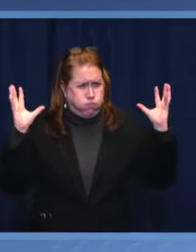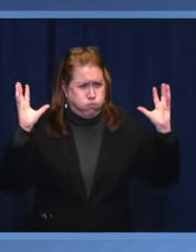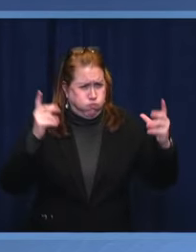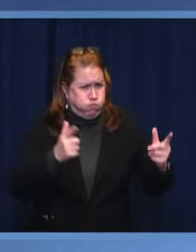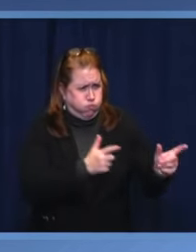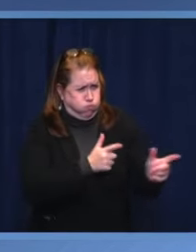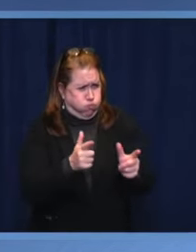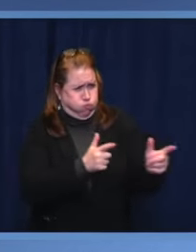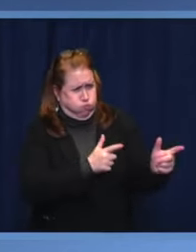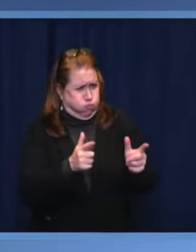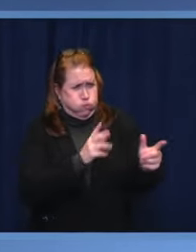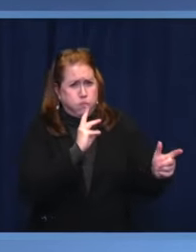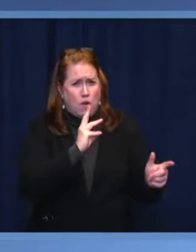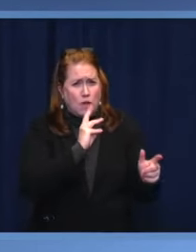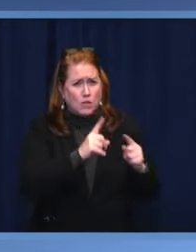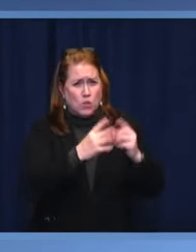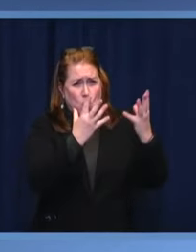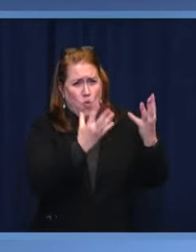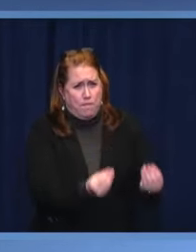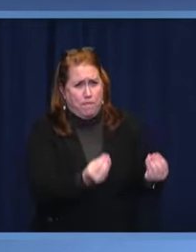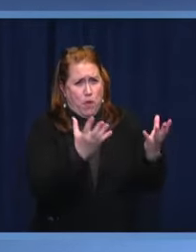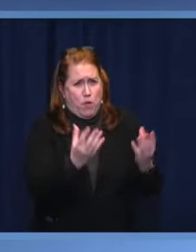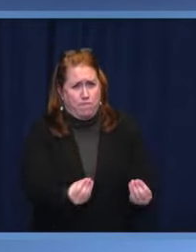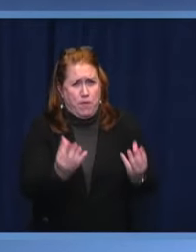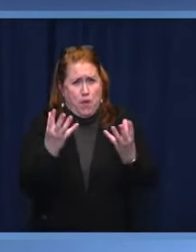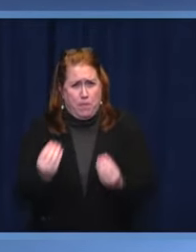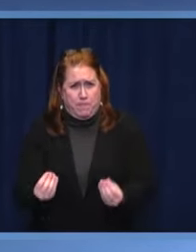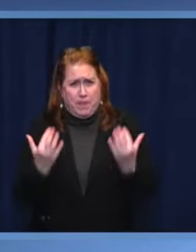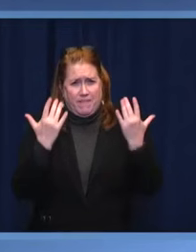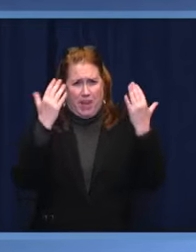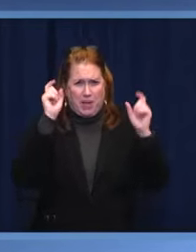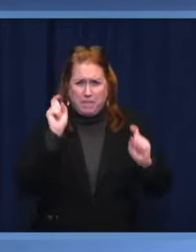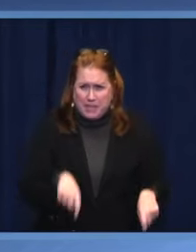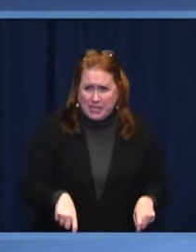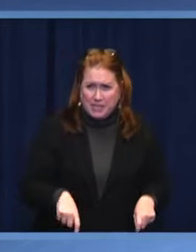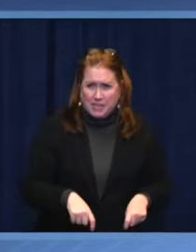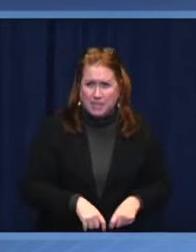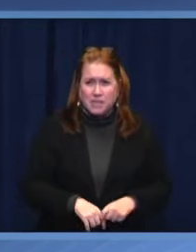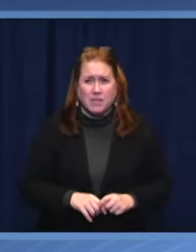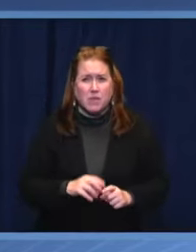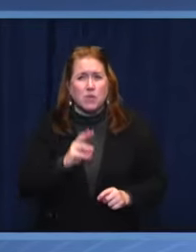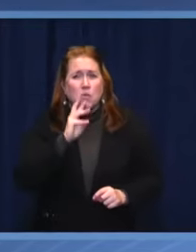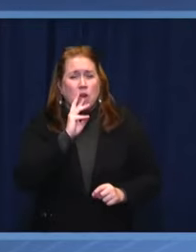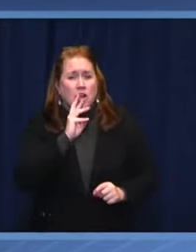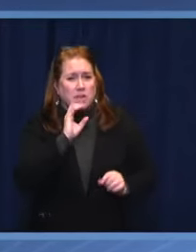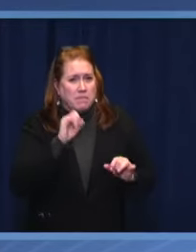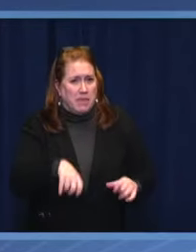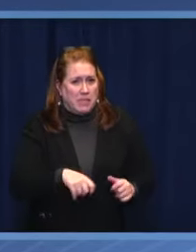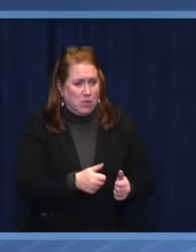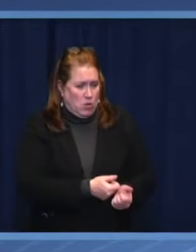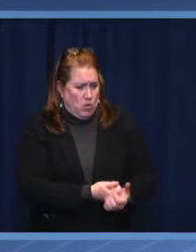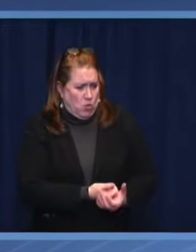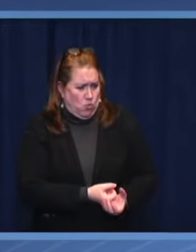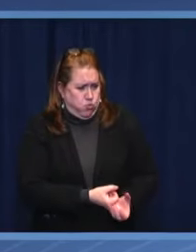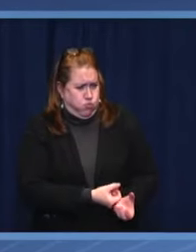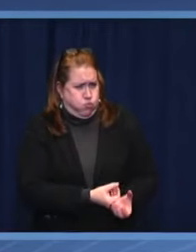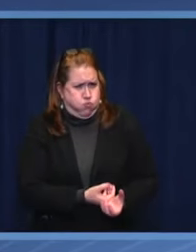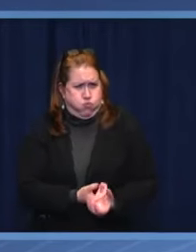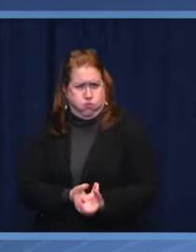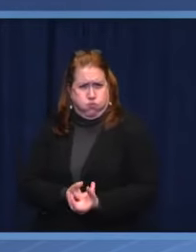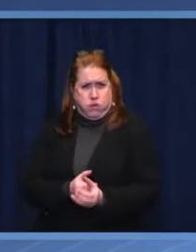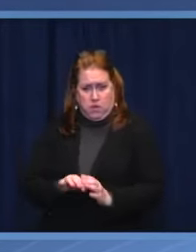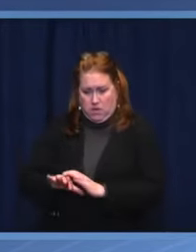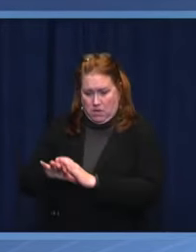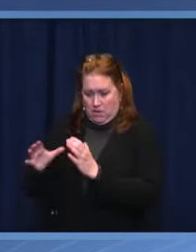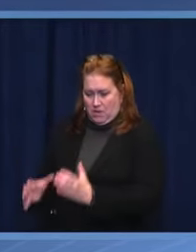accept that fire hydrants should be mandatory only for short